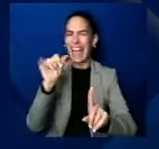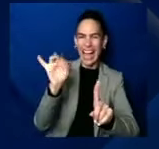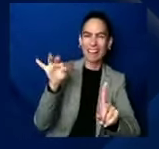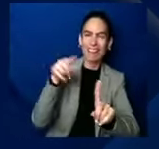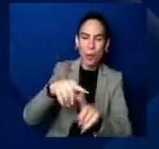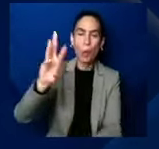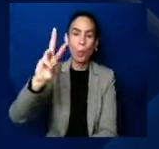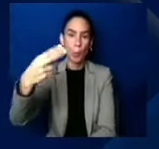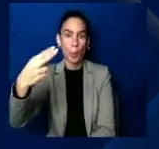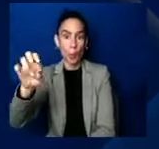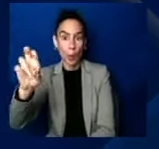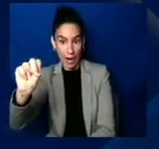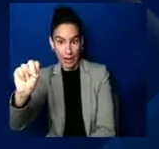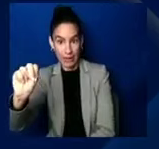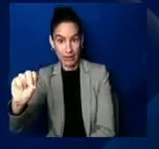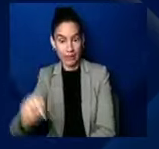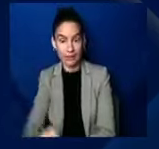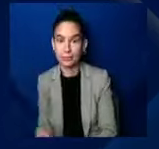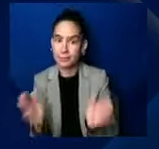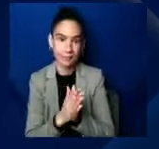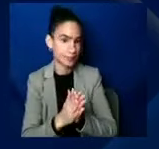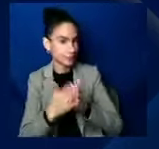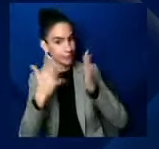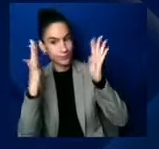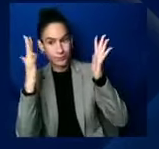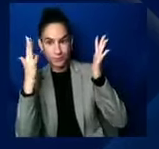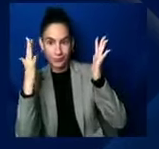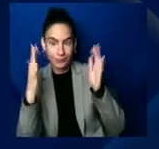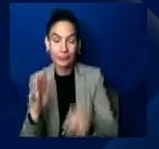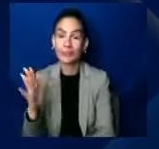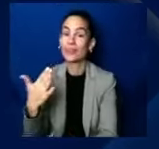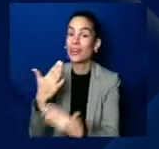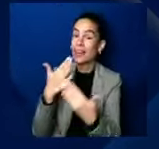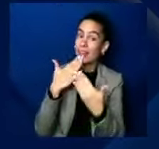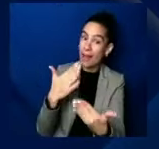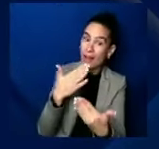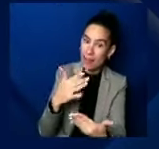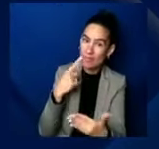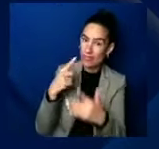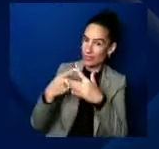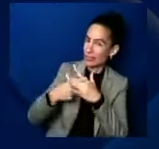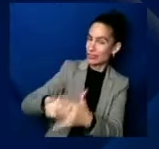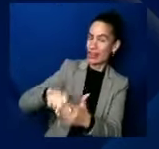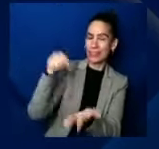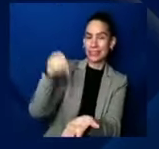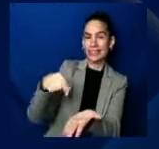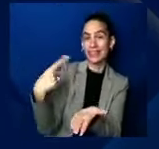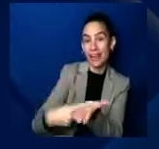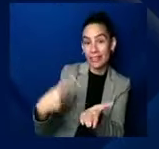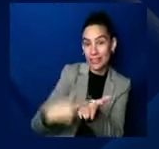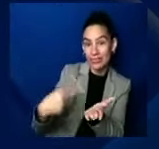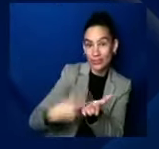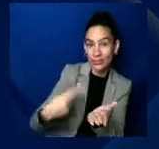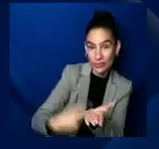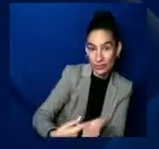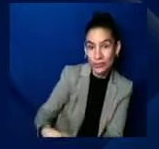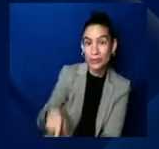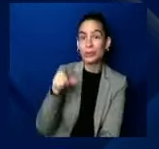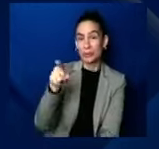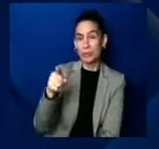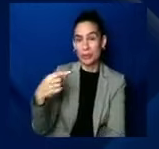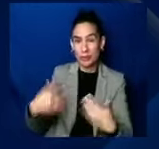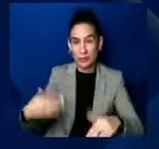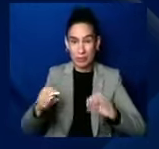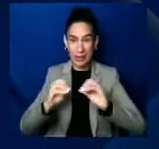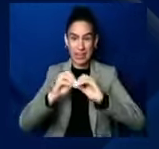um, you spiked the football, by the way, and, uh, and did some, did some finger pointing too, which was, which was a very, very NFL like of you.